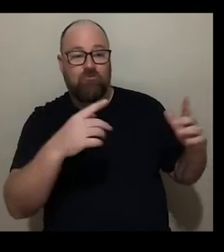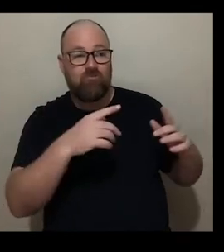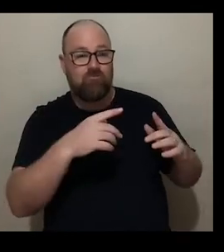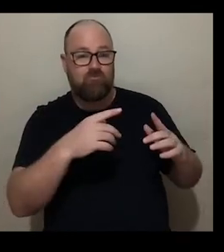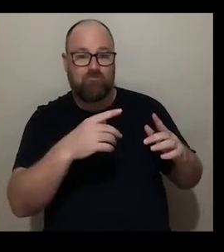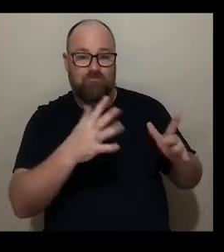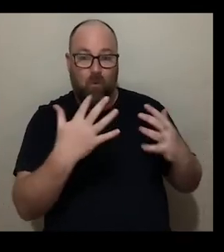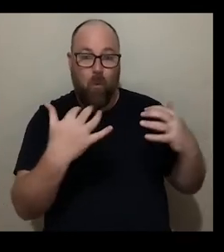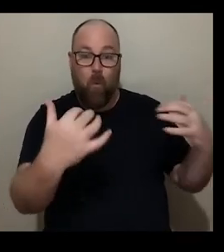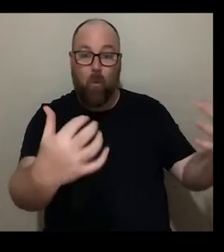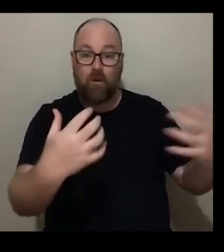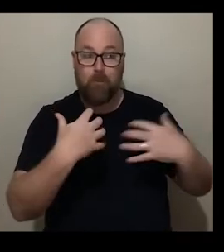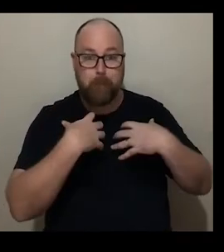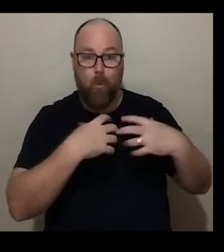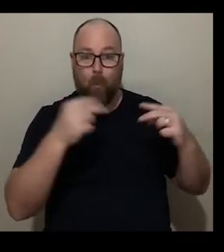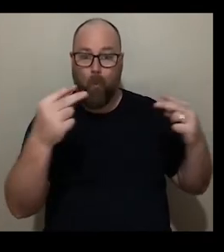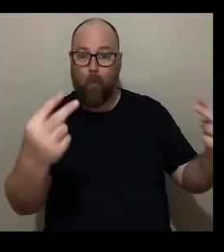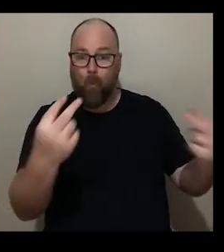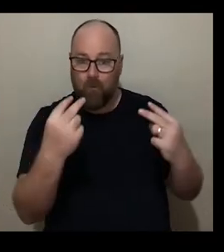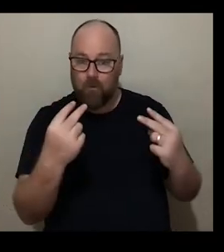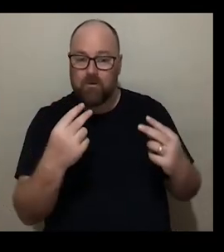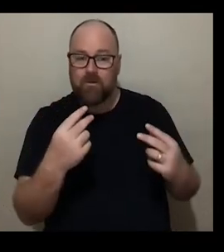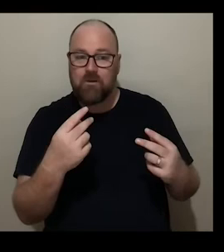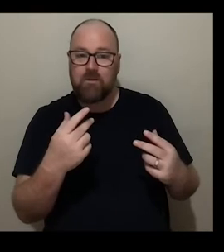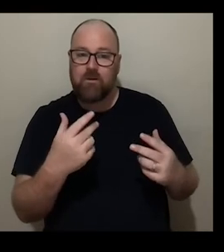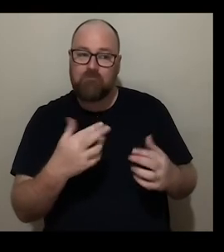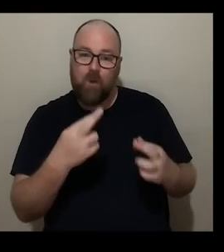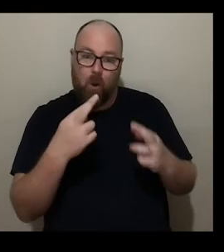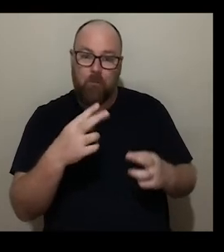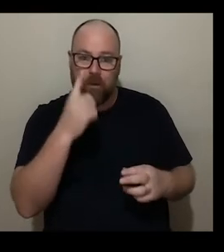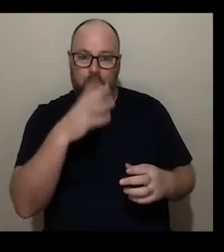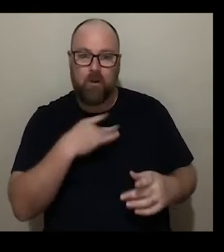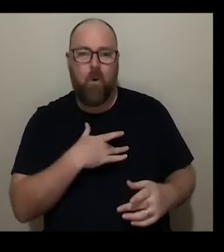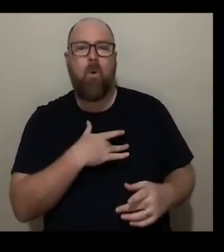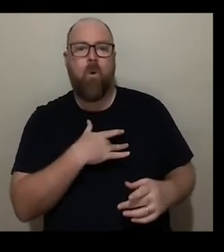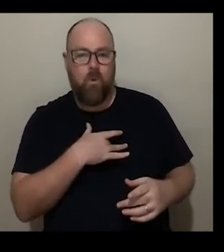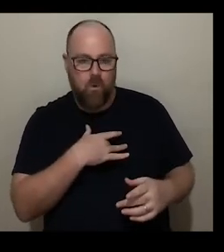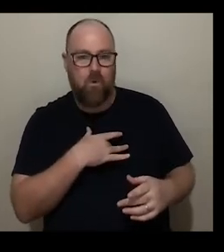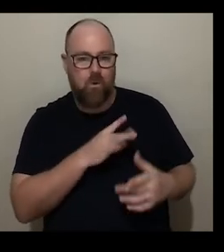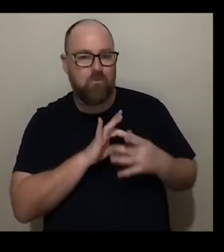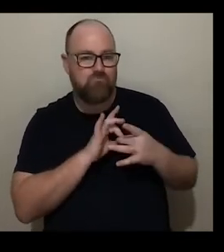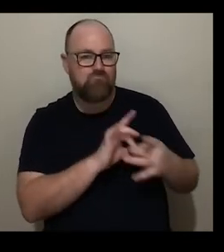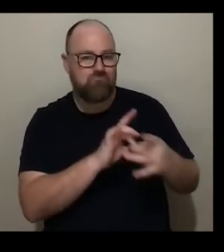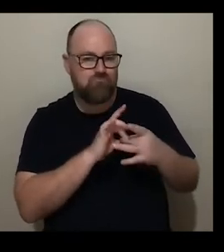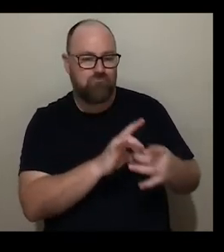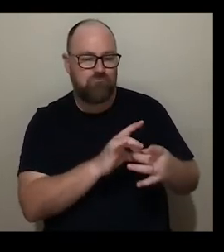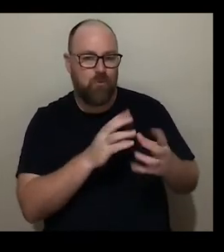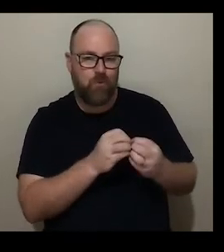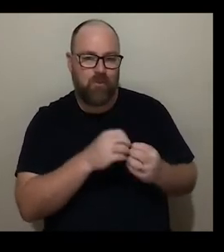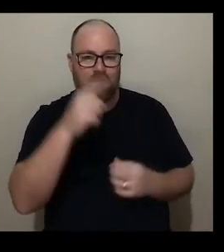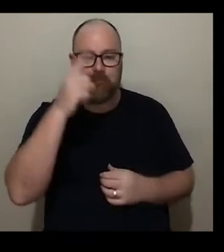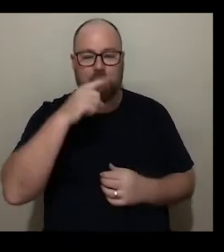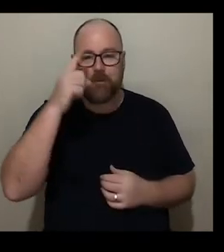um in the hope that it might resonate with other people in the hope that it might connect with other people um